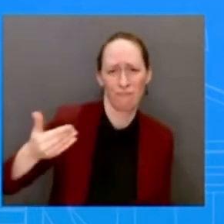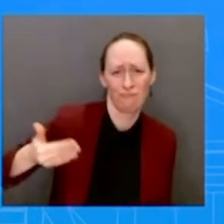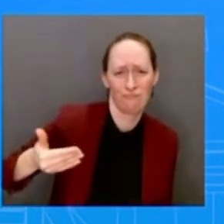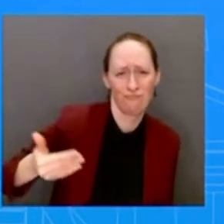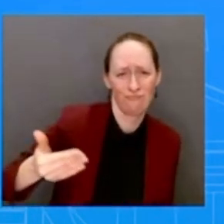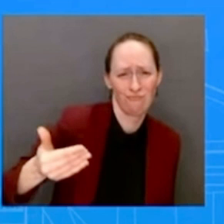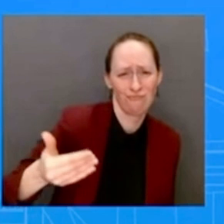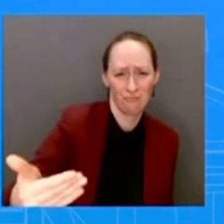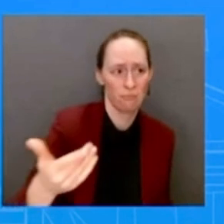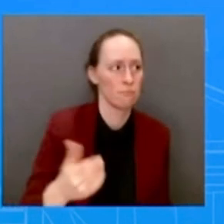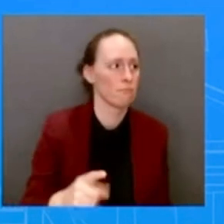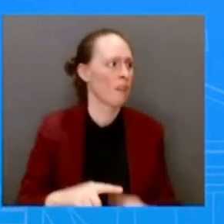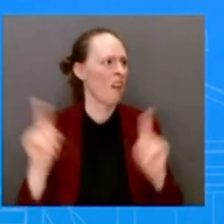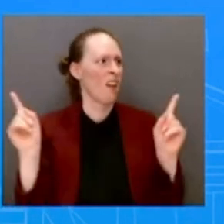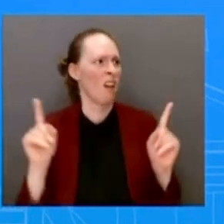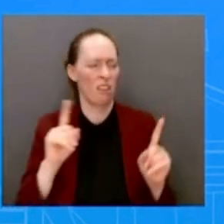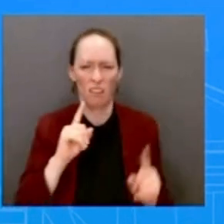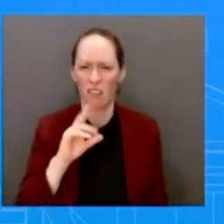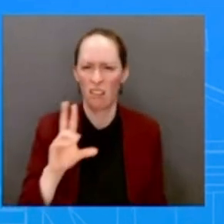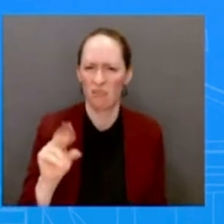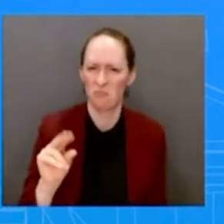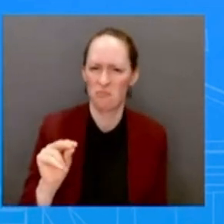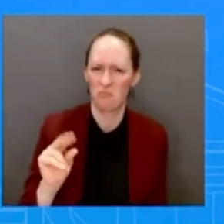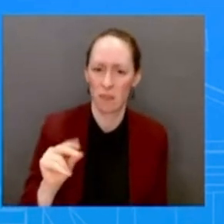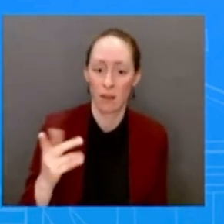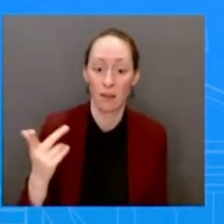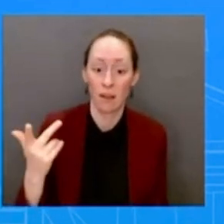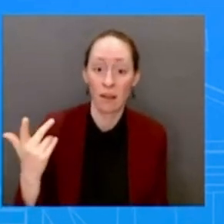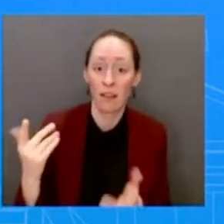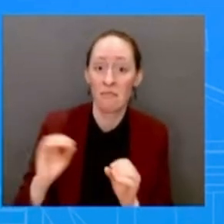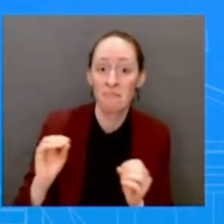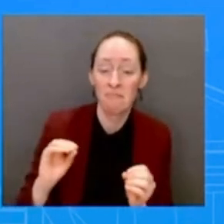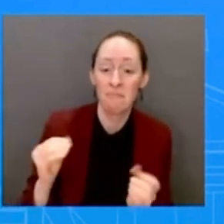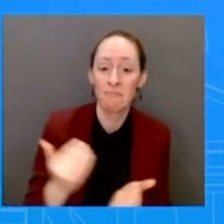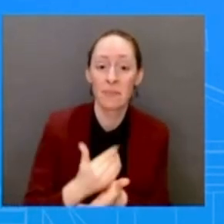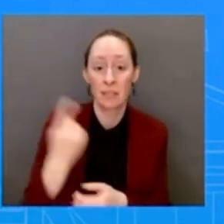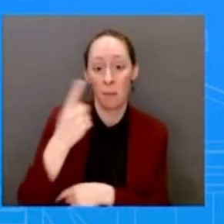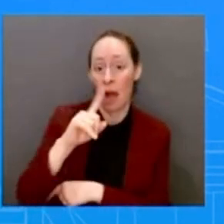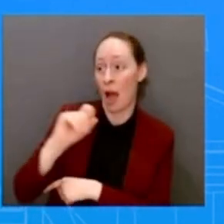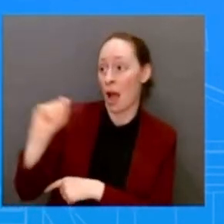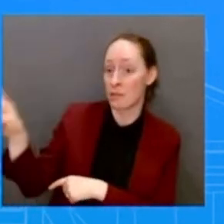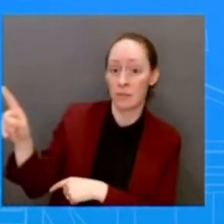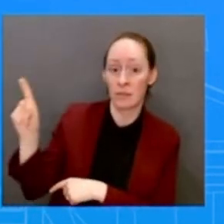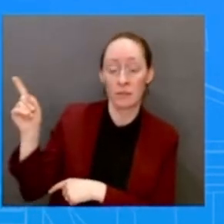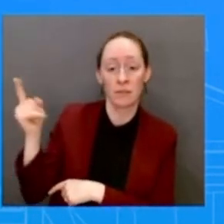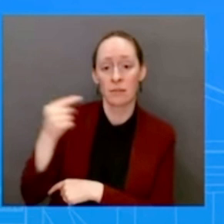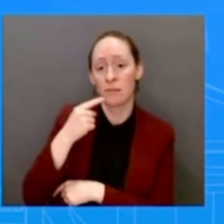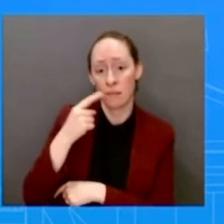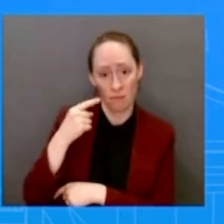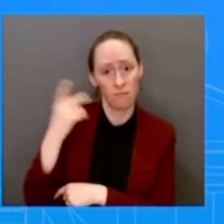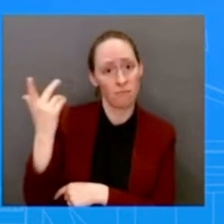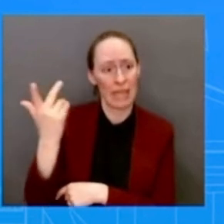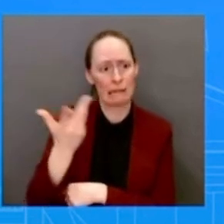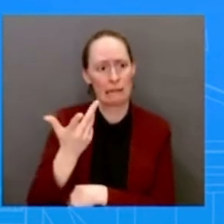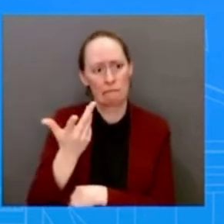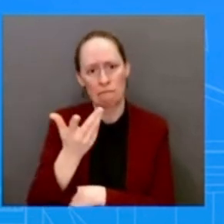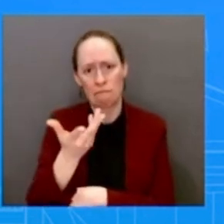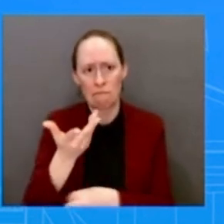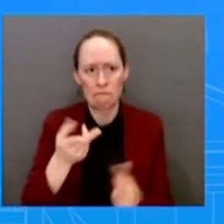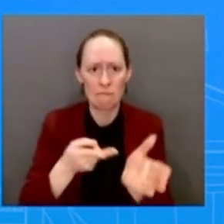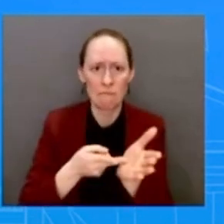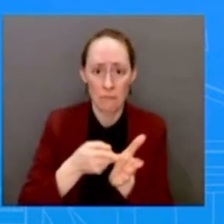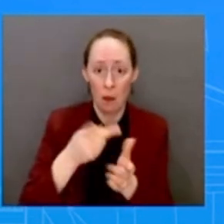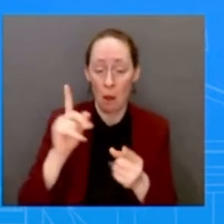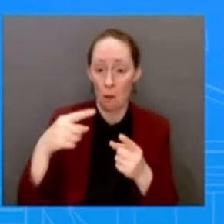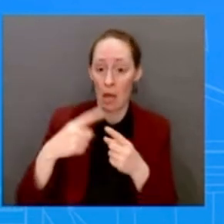anything to preview. The president was asked a question and he answered it very honestly. And once we have more to share as to if there is a